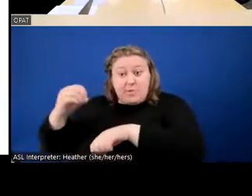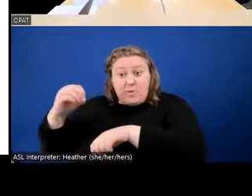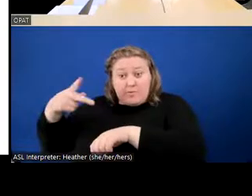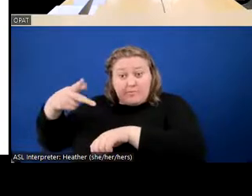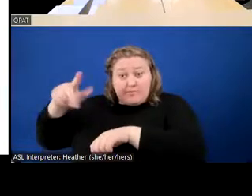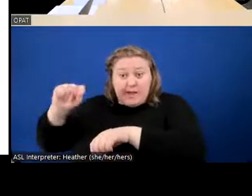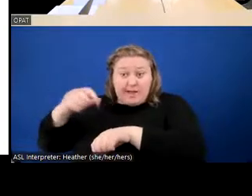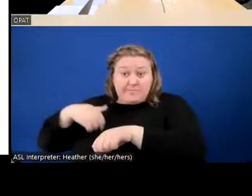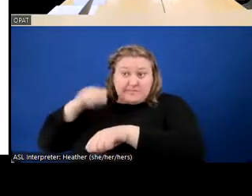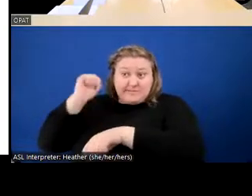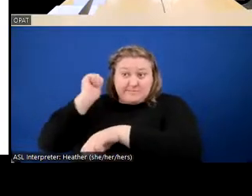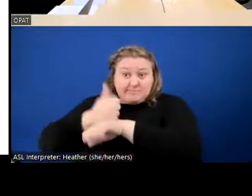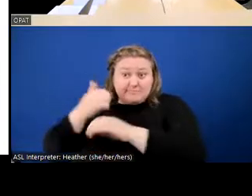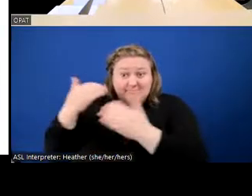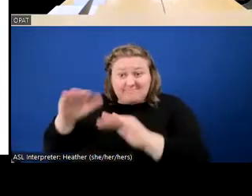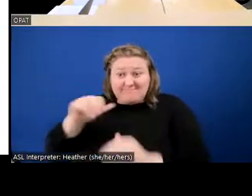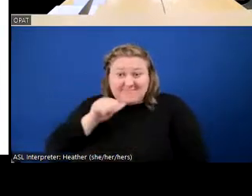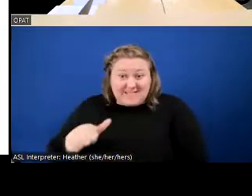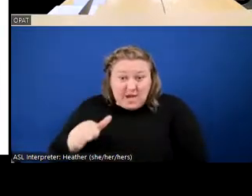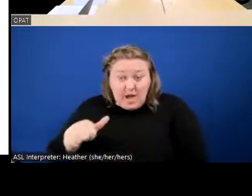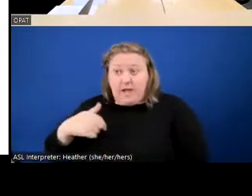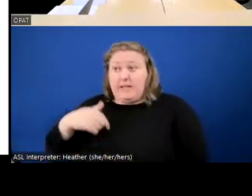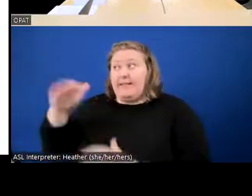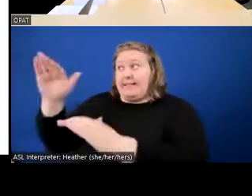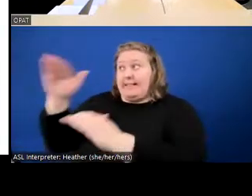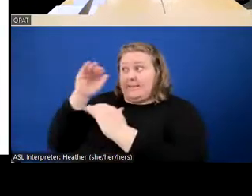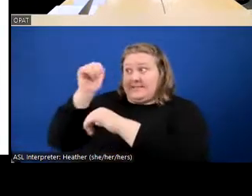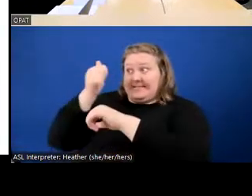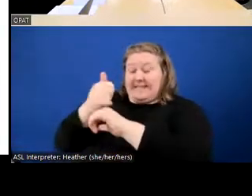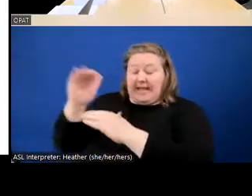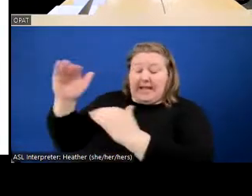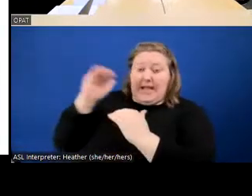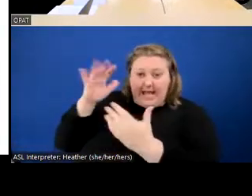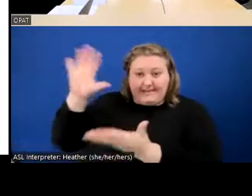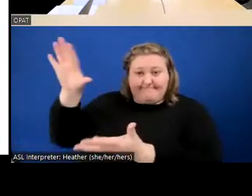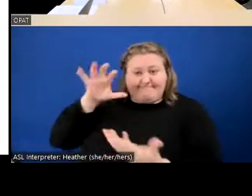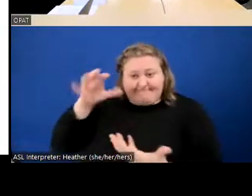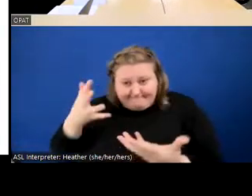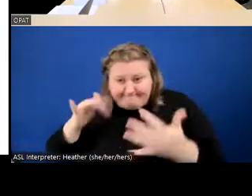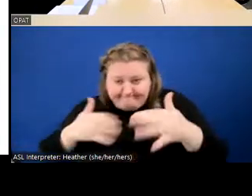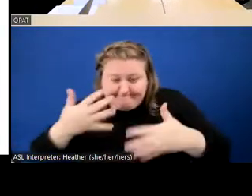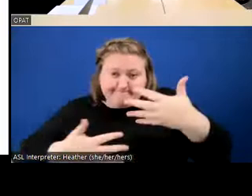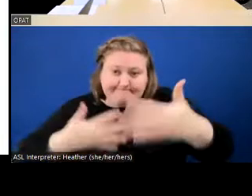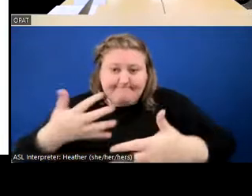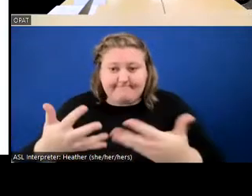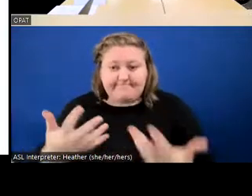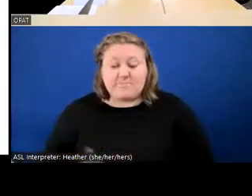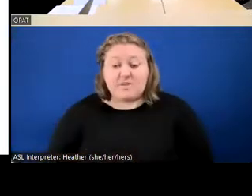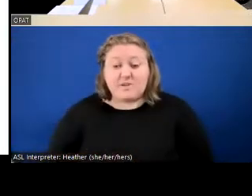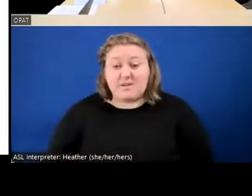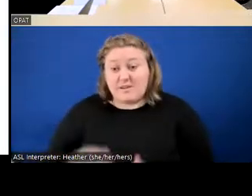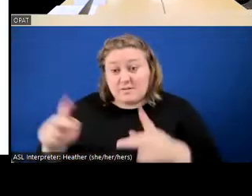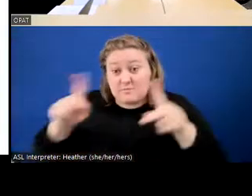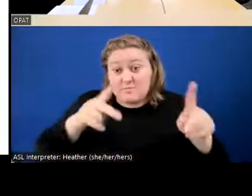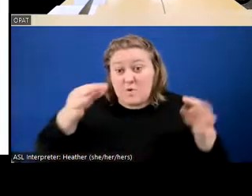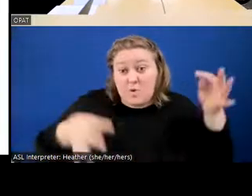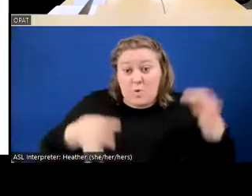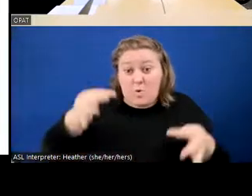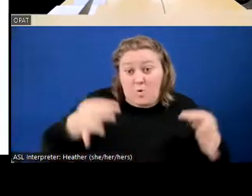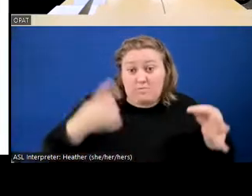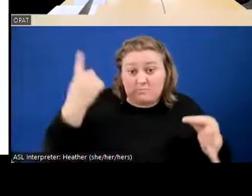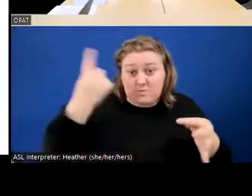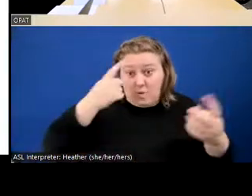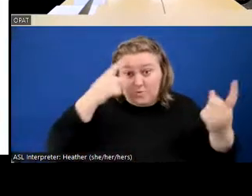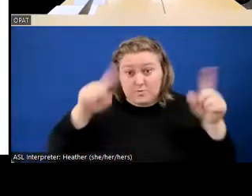and I have to work within those limits. Yes, as in court, I didn't always agree with what